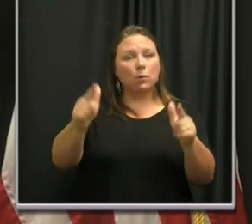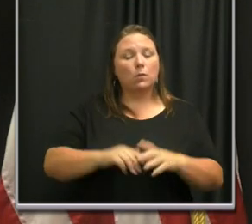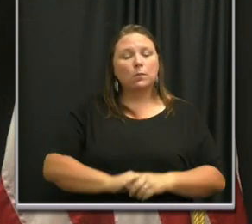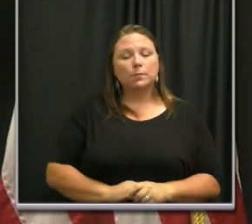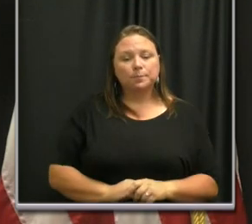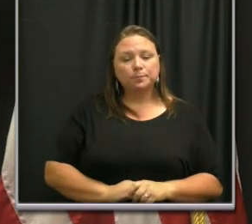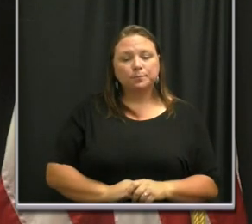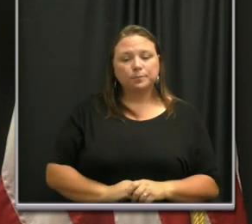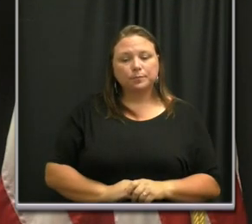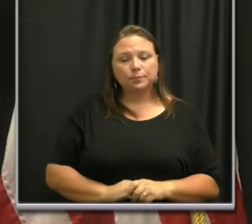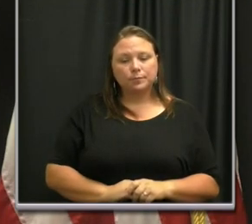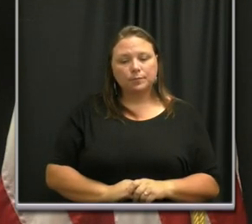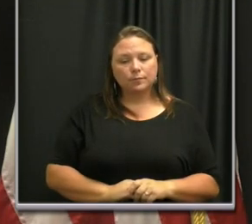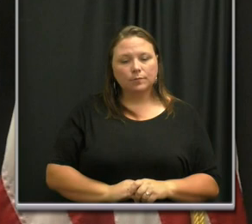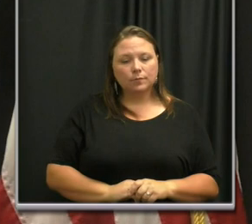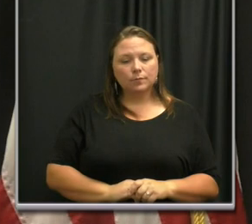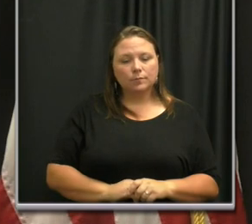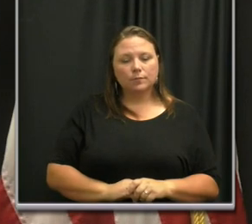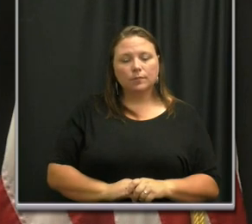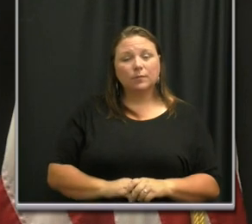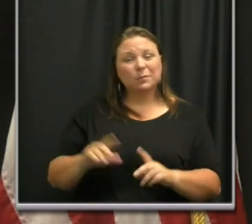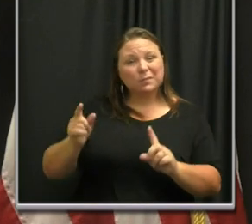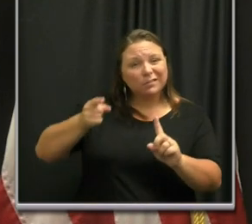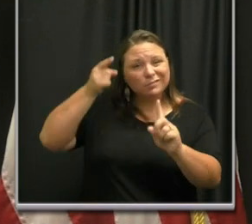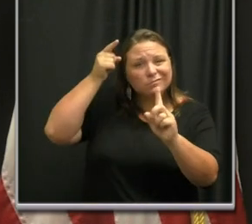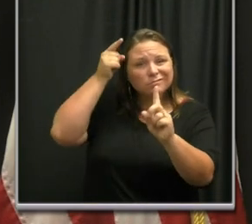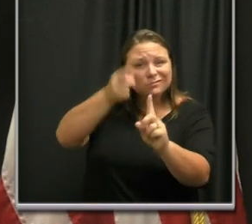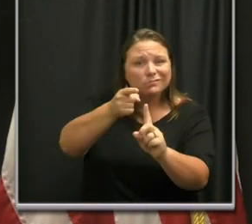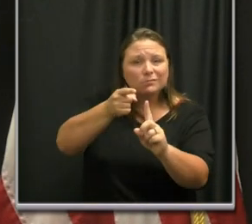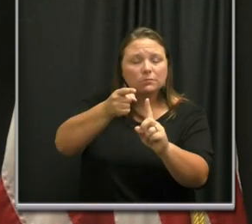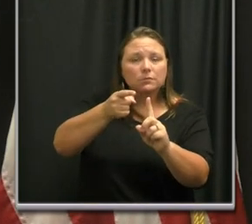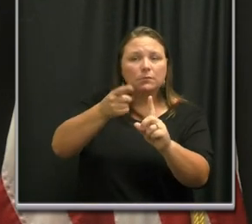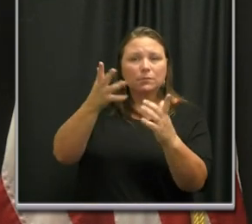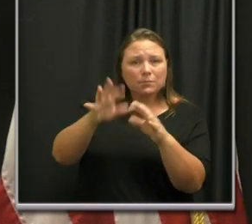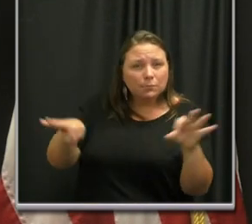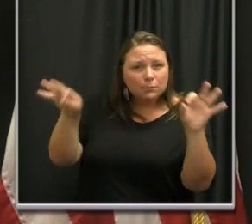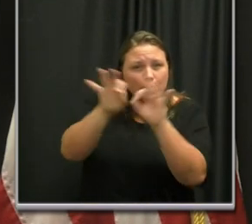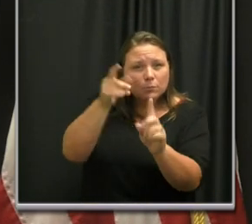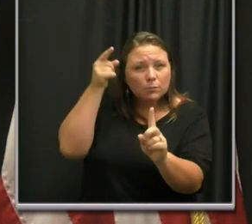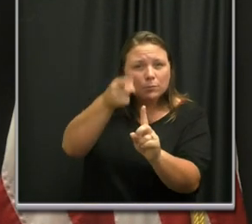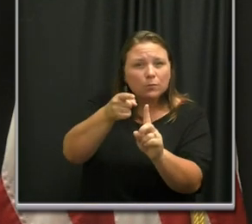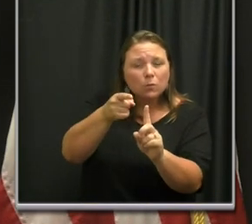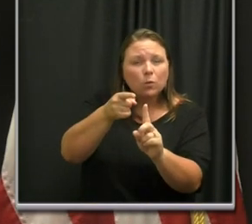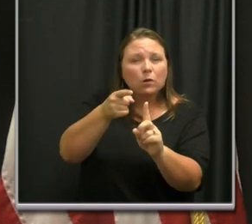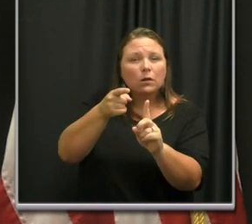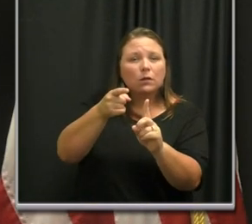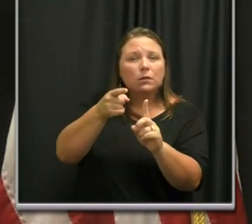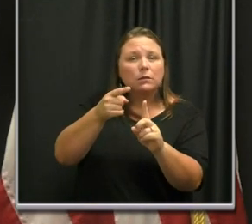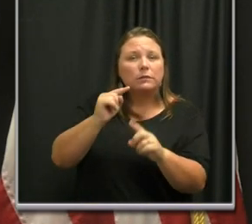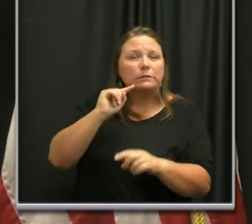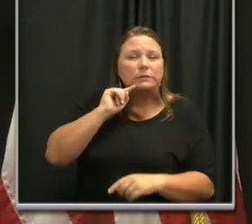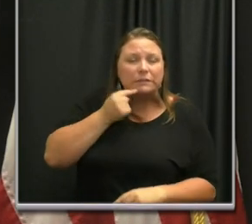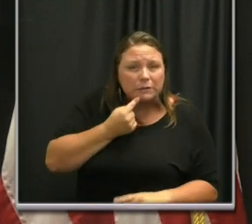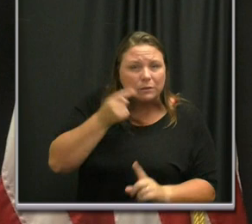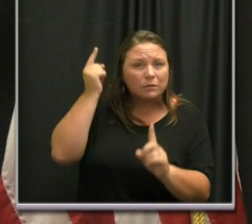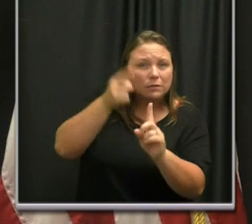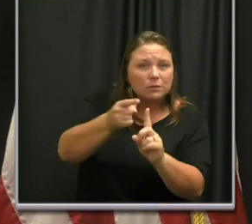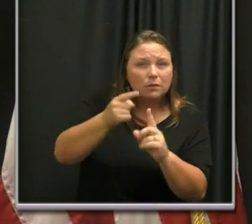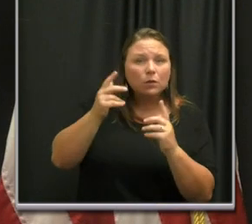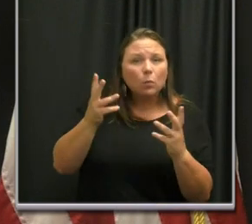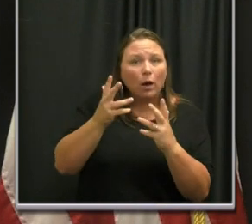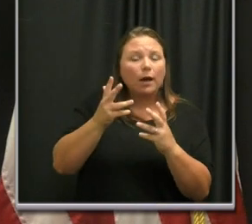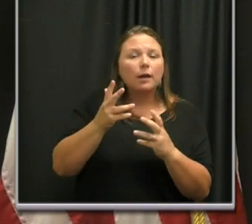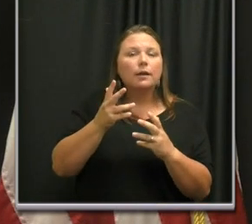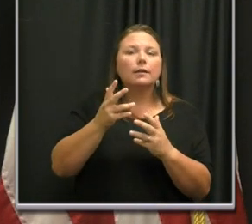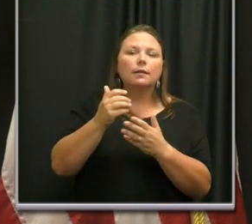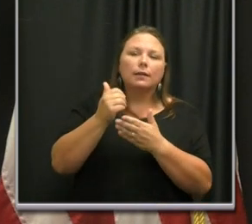But the trick, the important thing, the vital thing, is to